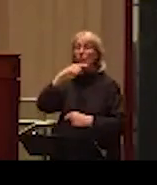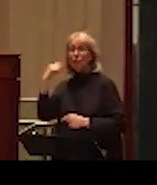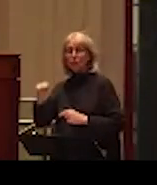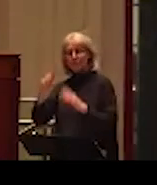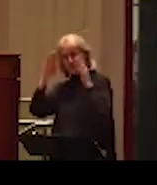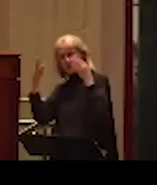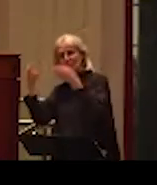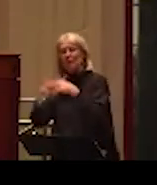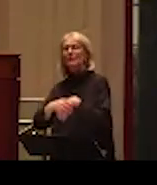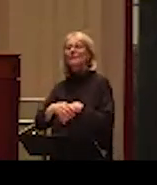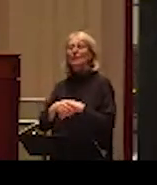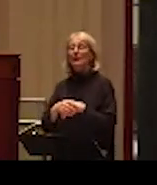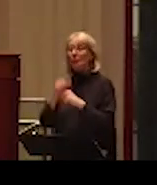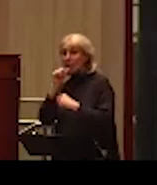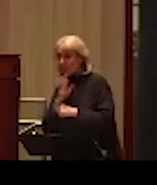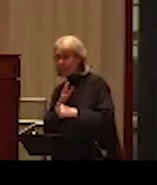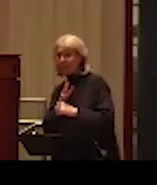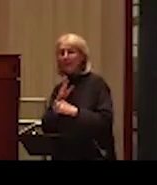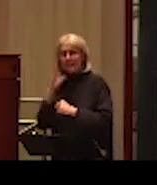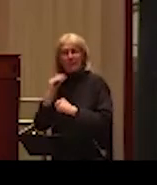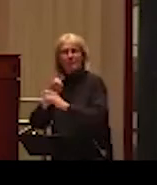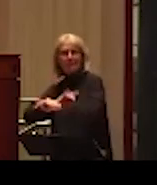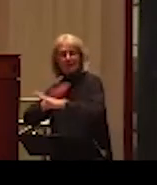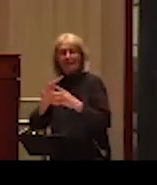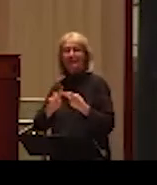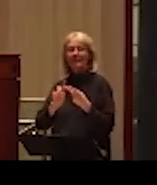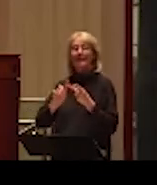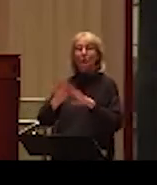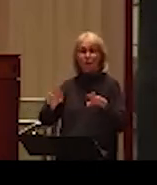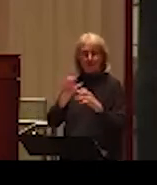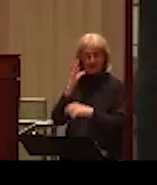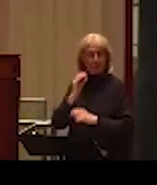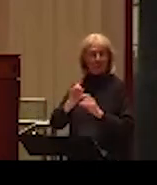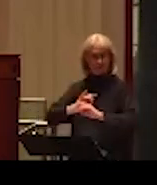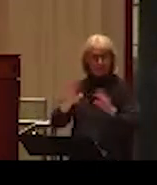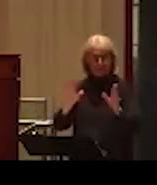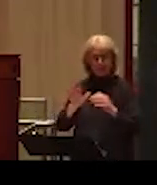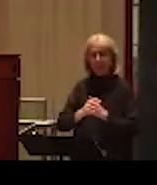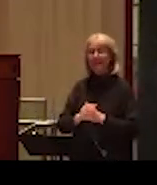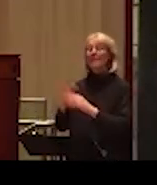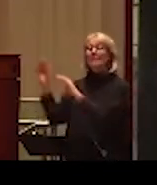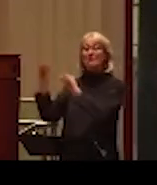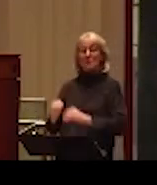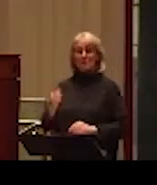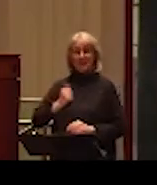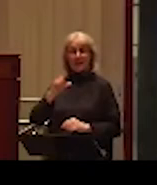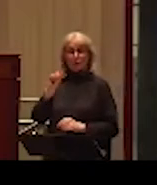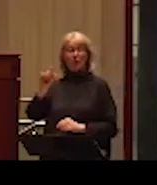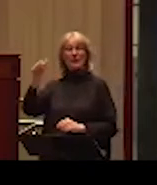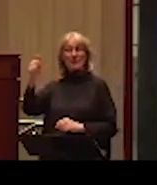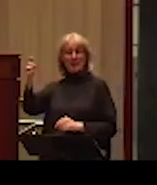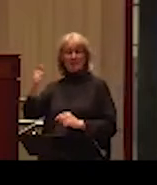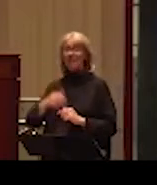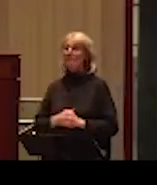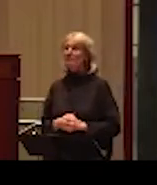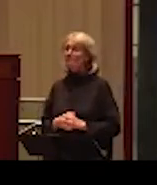women and violence against children. And when I moved to Canada in 2010, I realized that